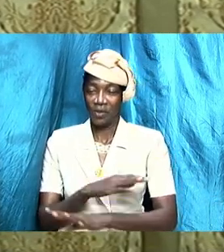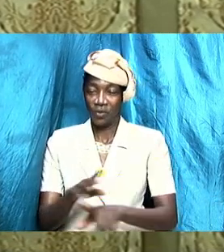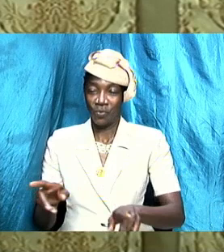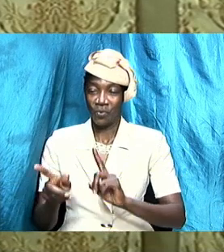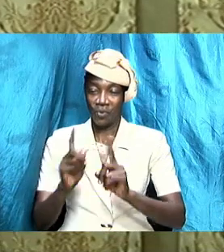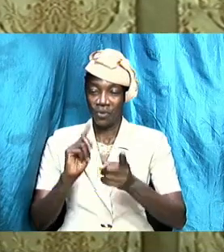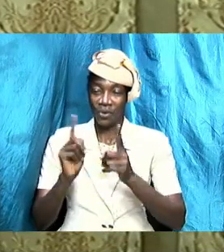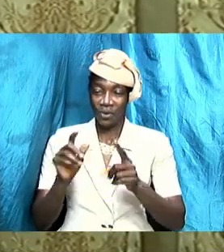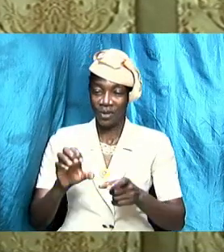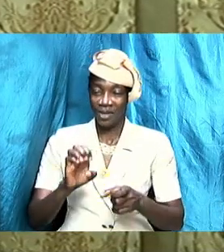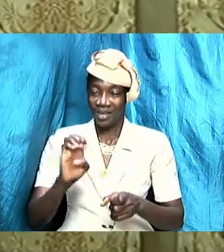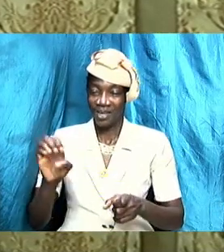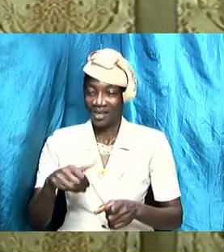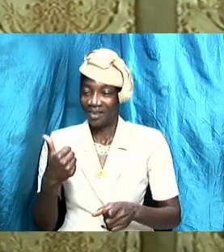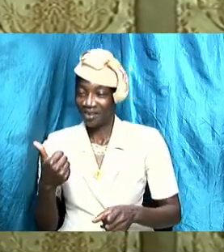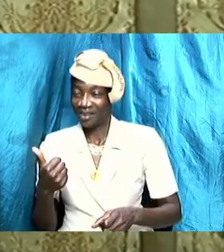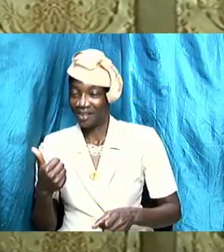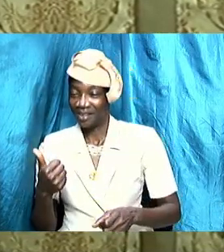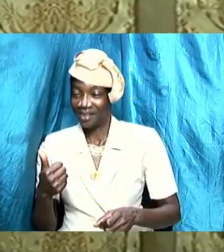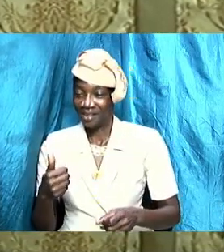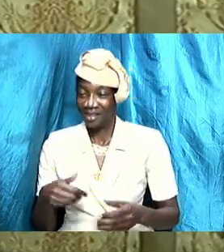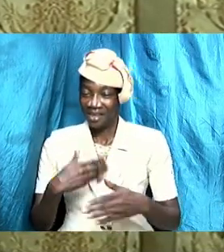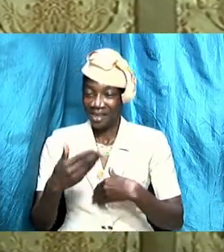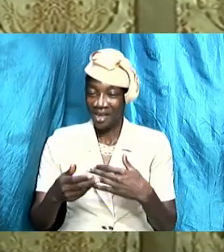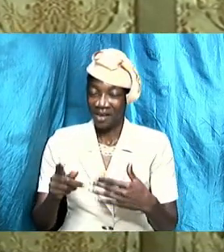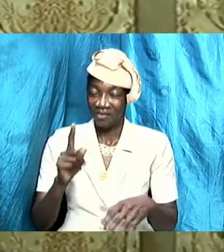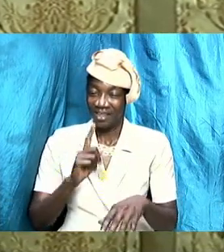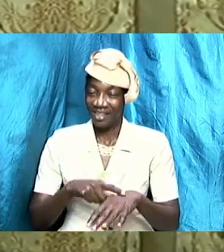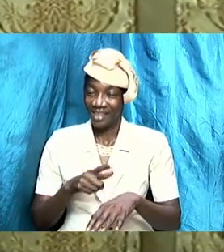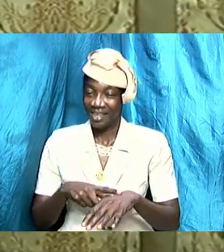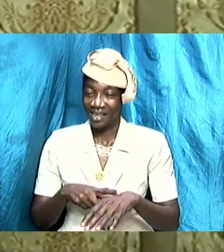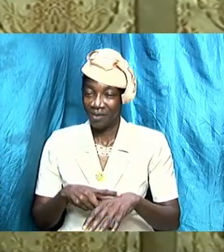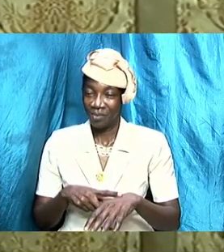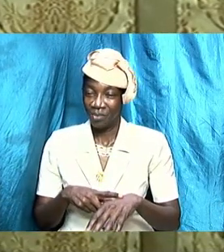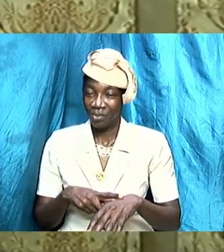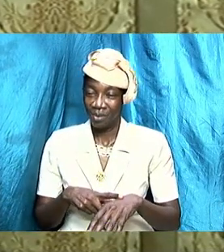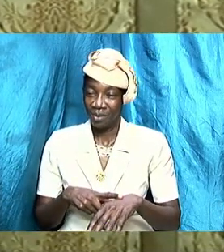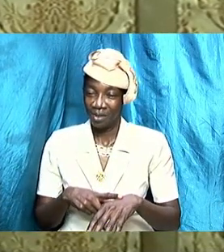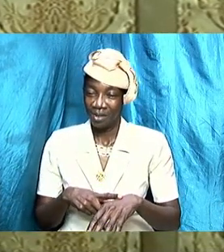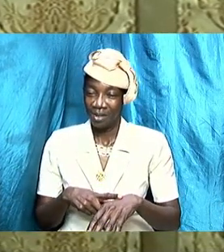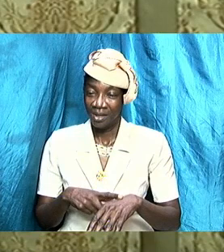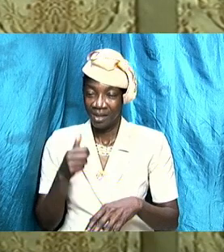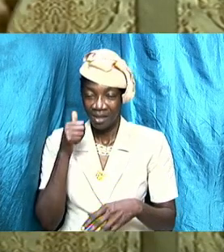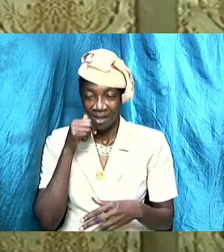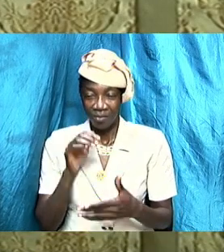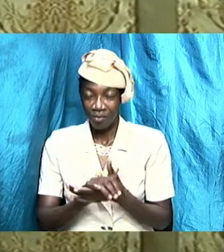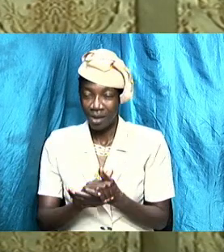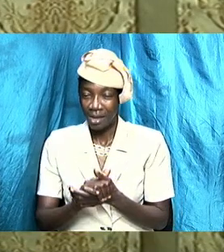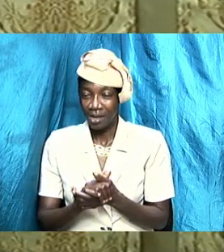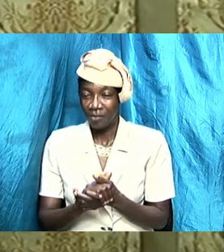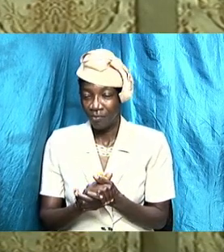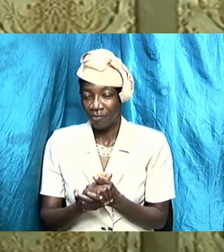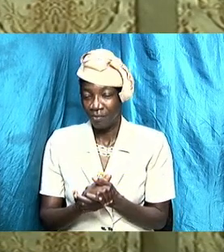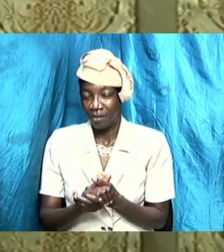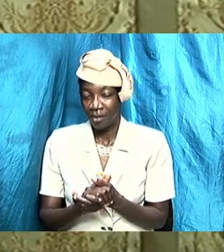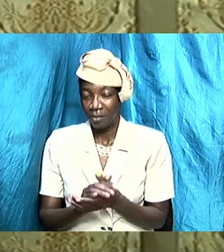and after a while your wife she puts on weight